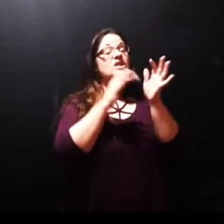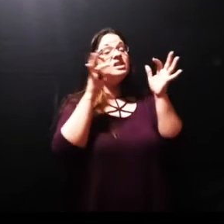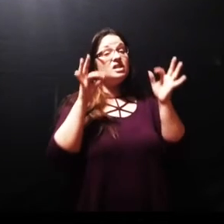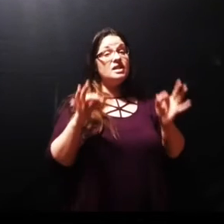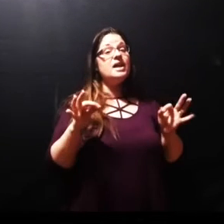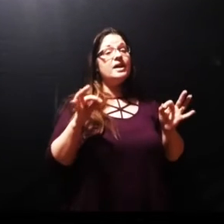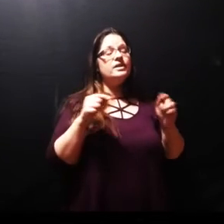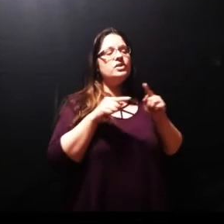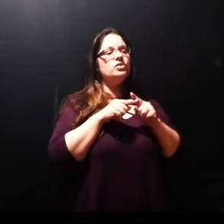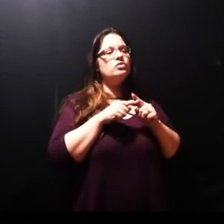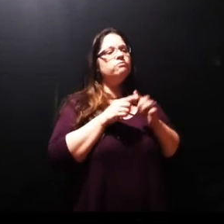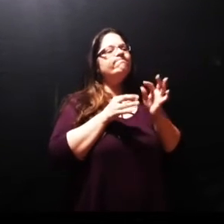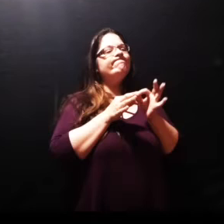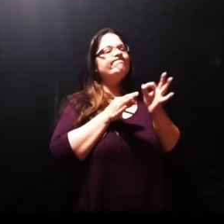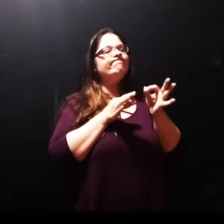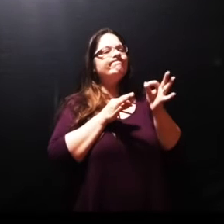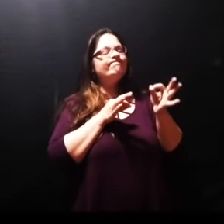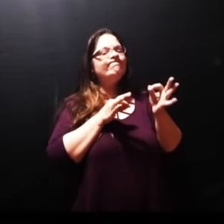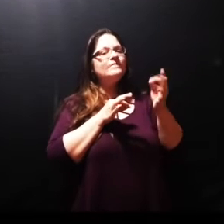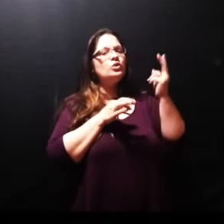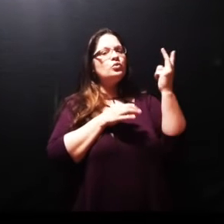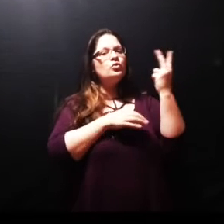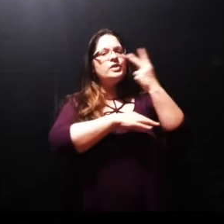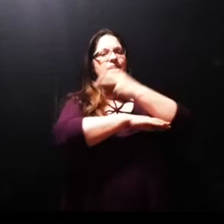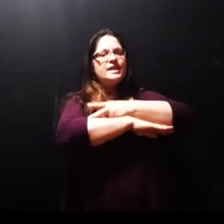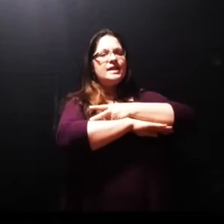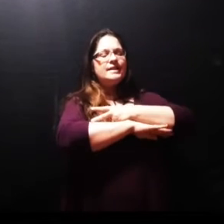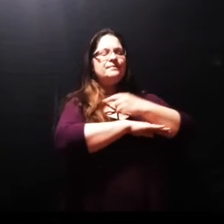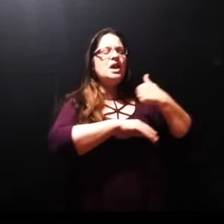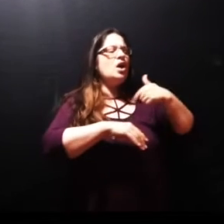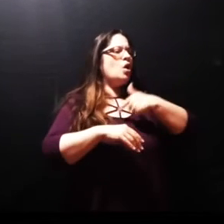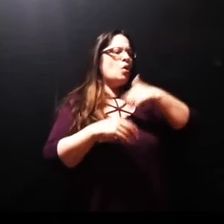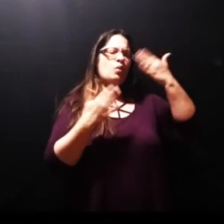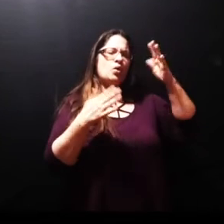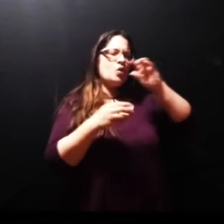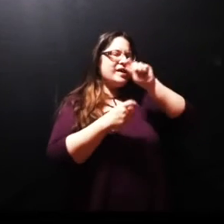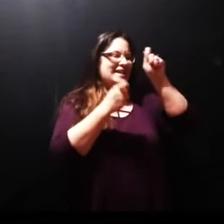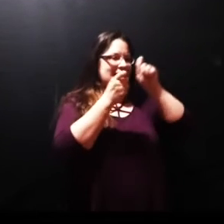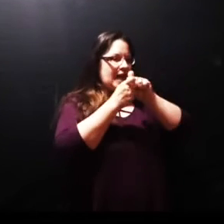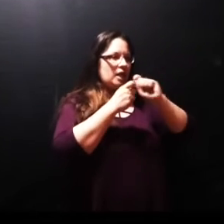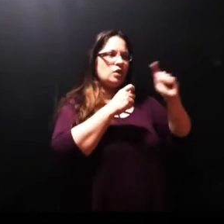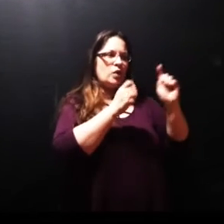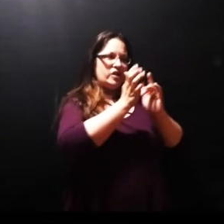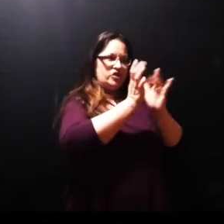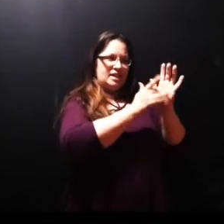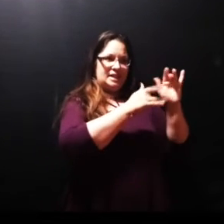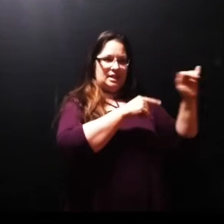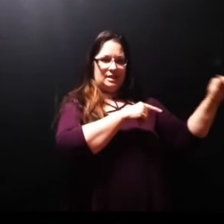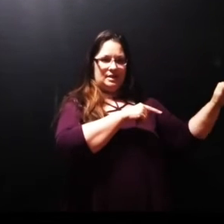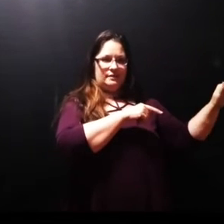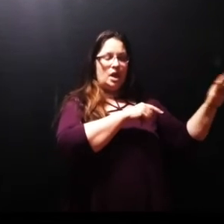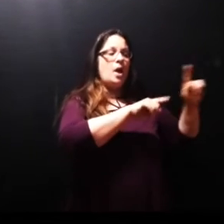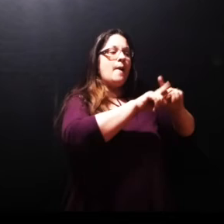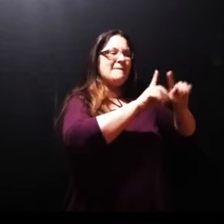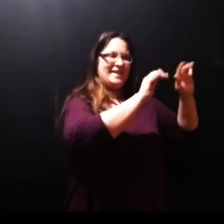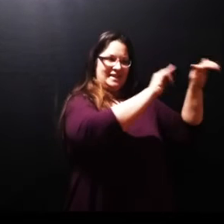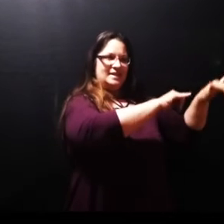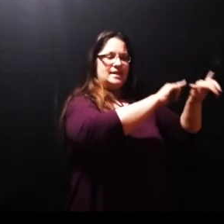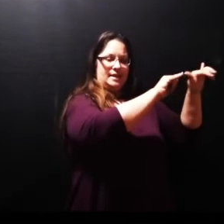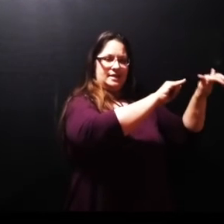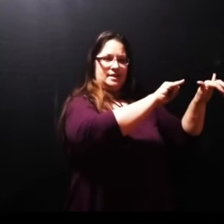he tarries with his disciples wherever he was we don't know exactly but he tarries there two more days